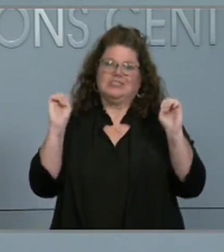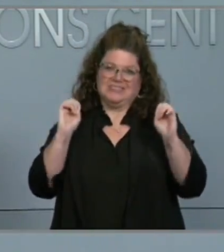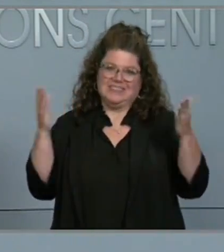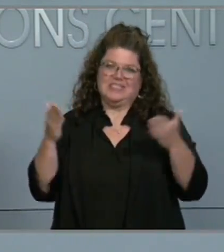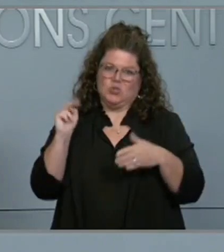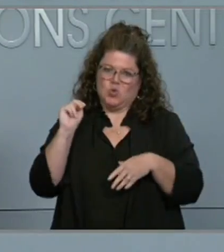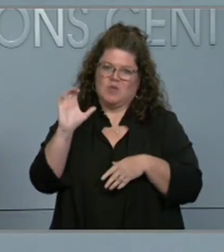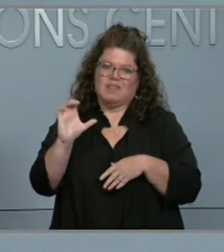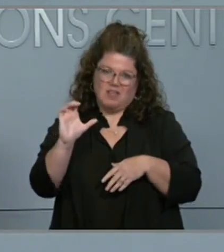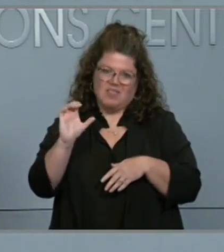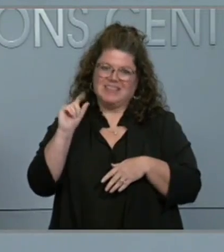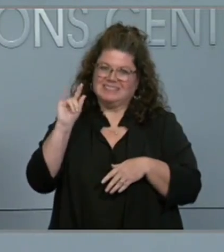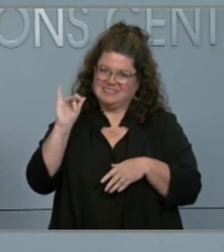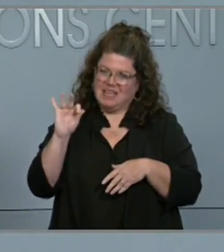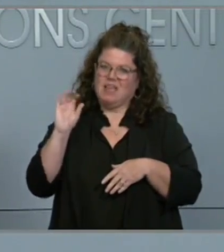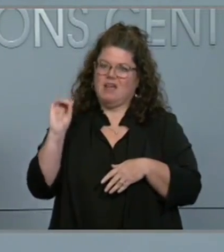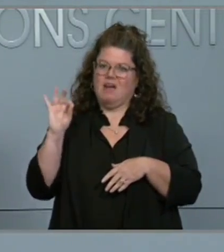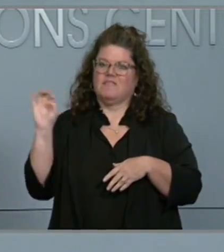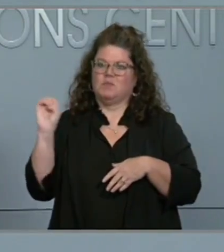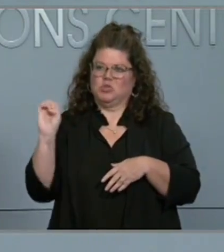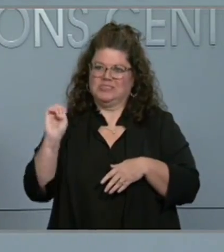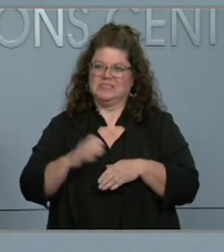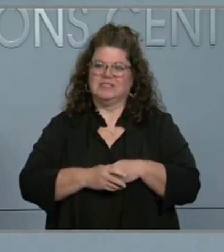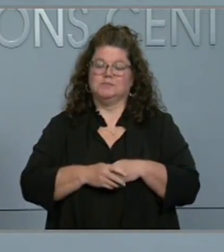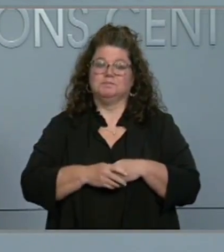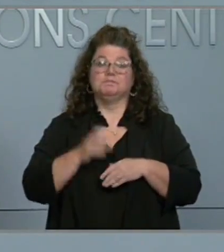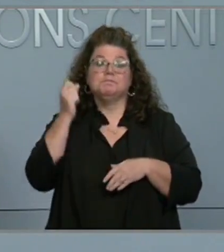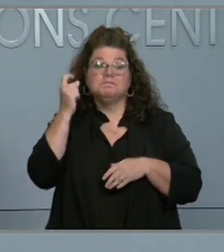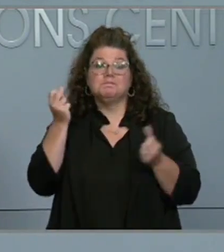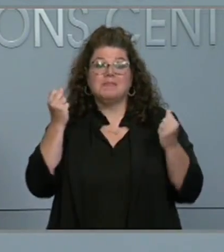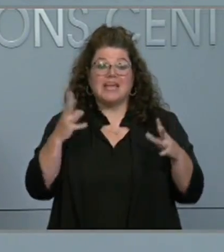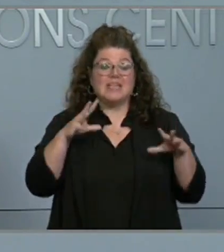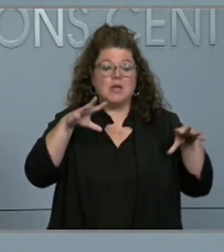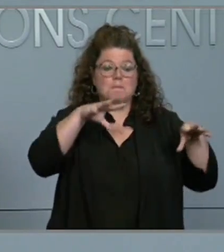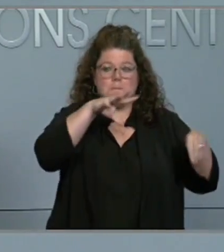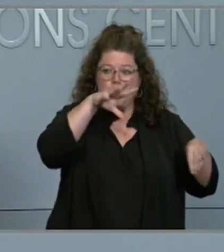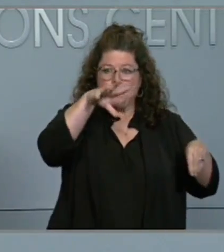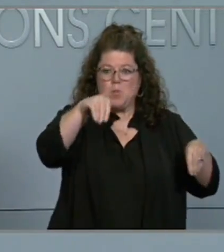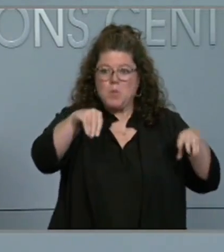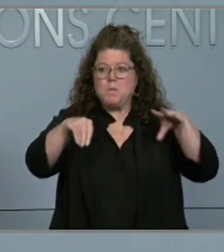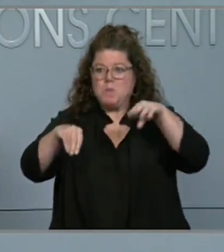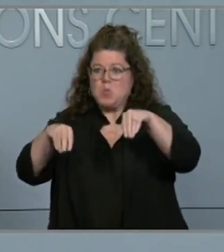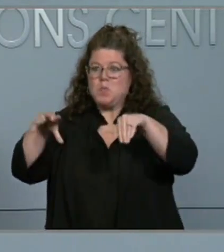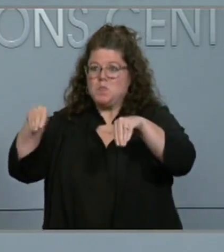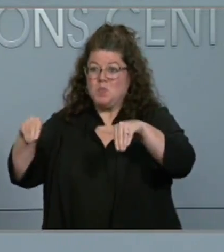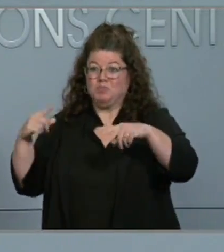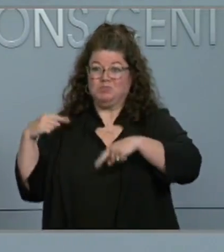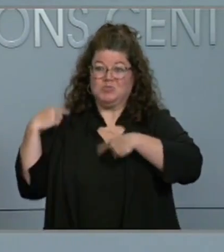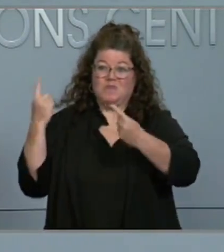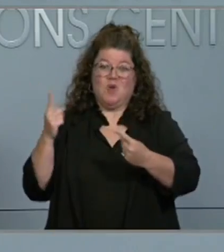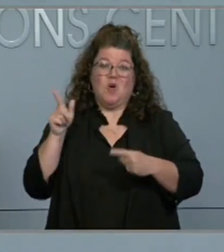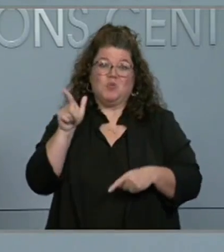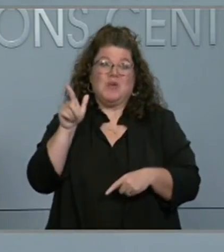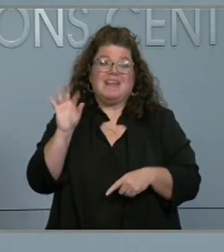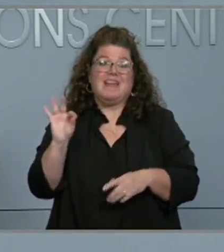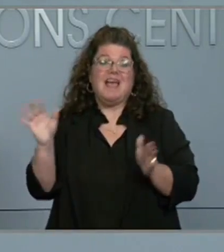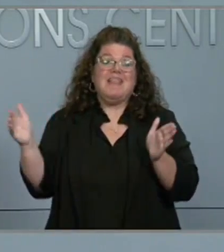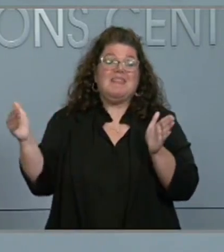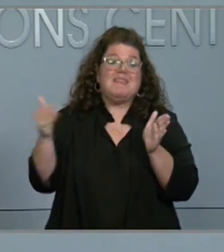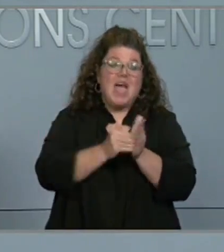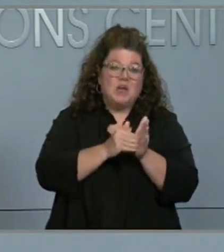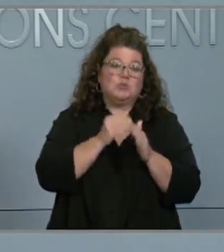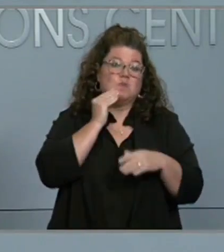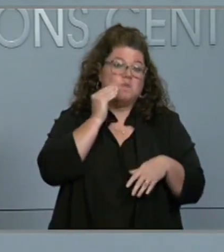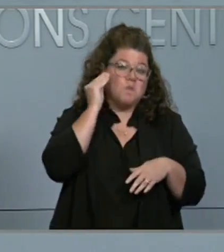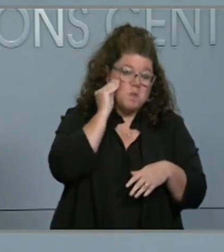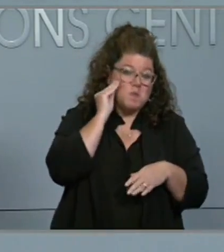Power outages are increasing as the storm bears down. More than 29,000 homes and businesses were without